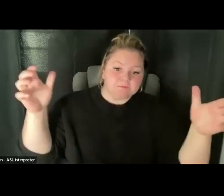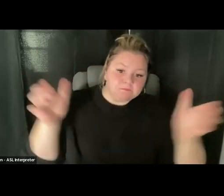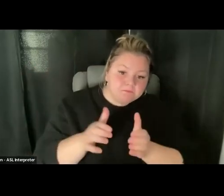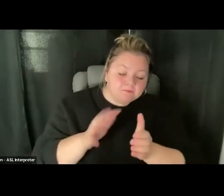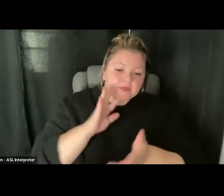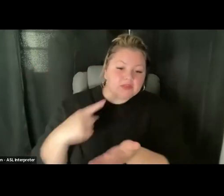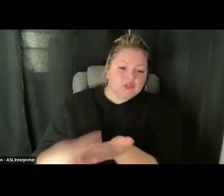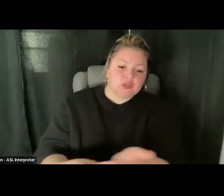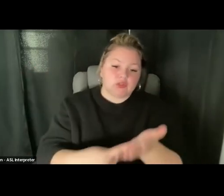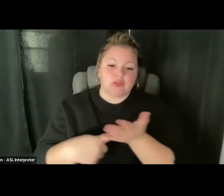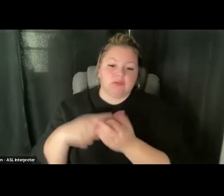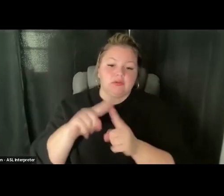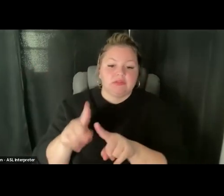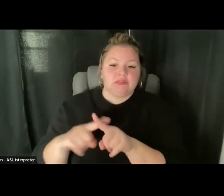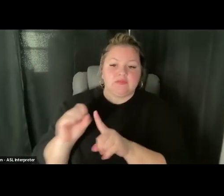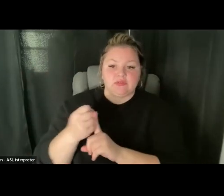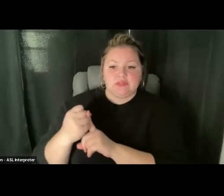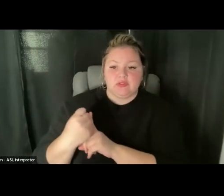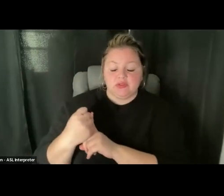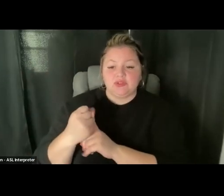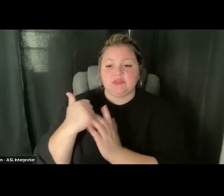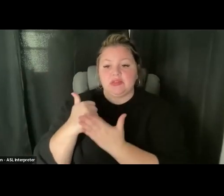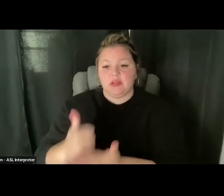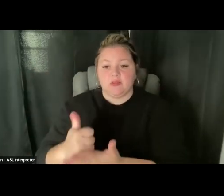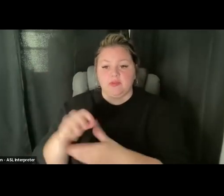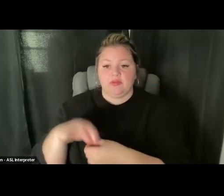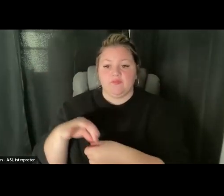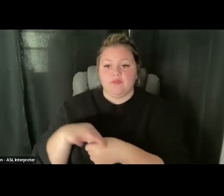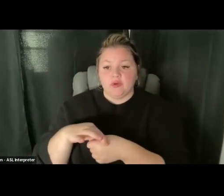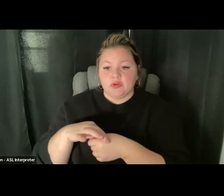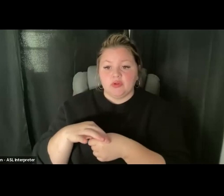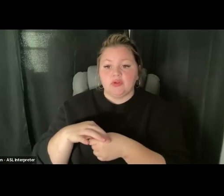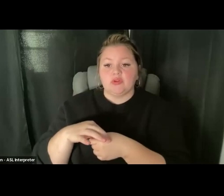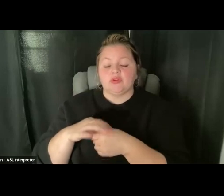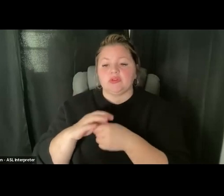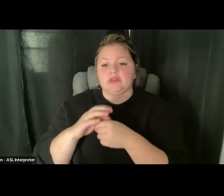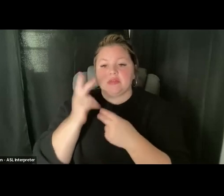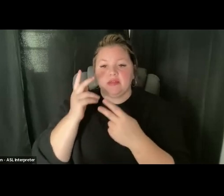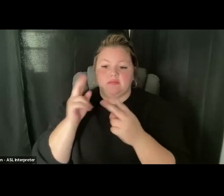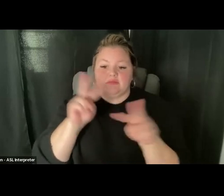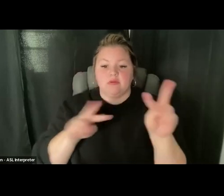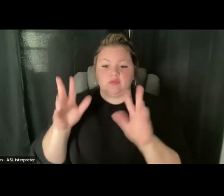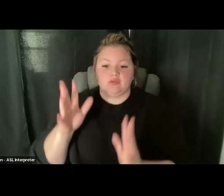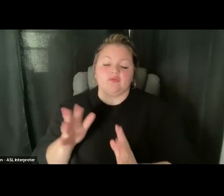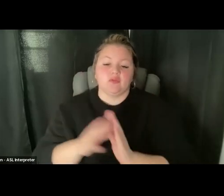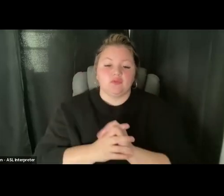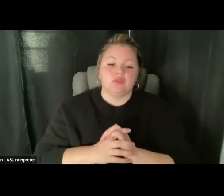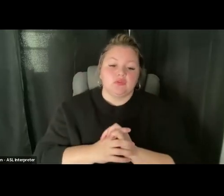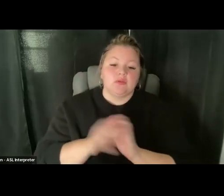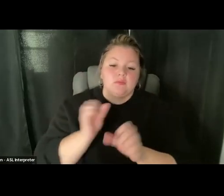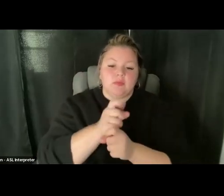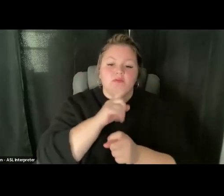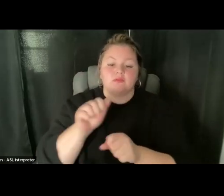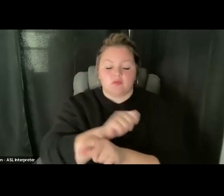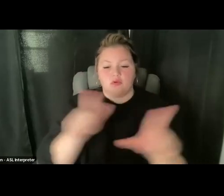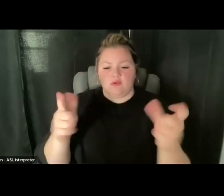situations and helping voters and helping observers, or just making sure everybody's on the same page so that we